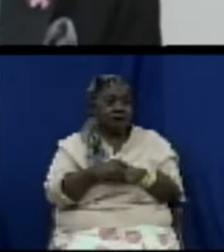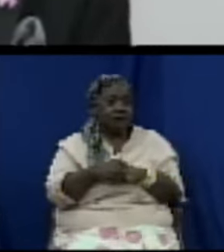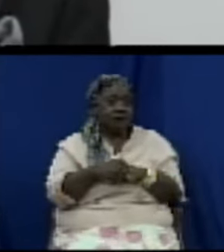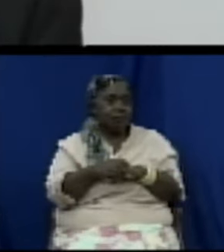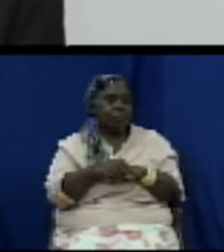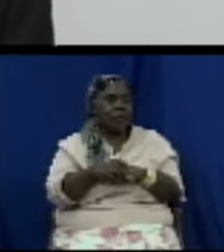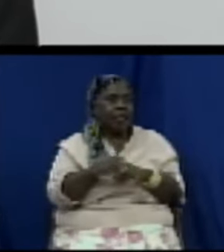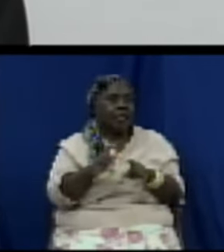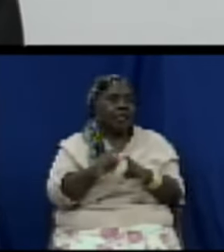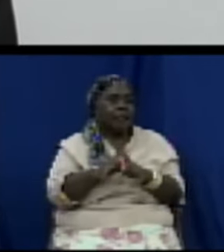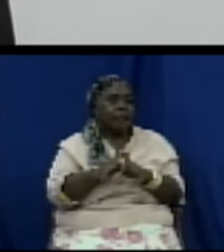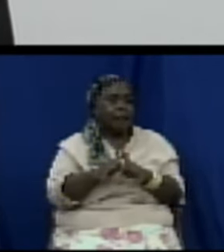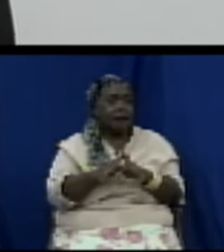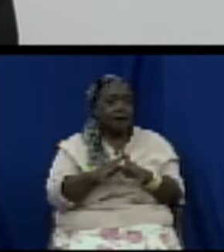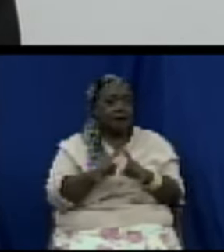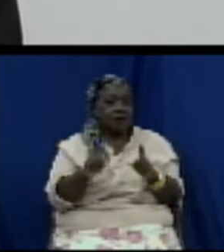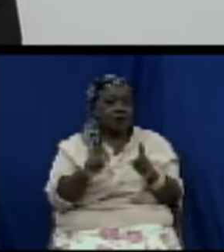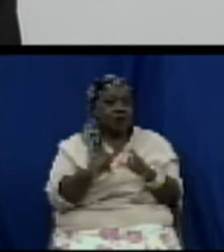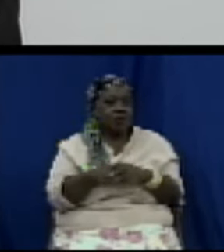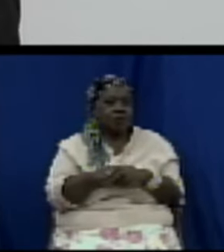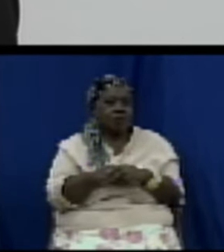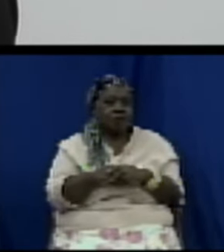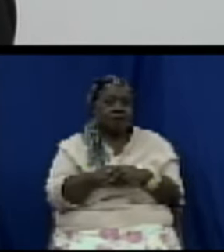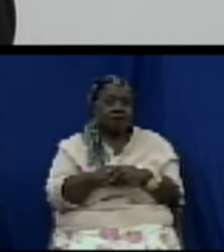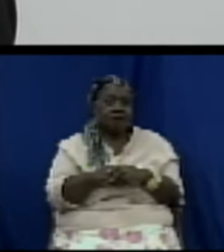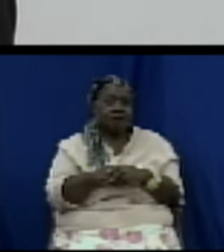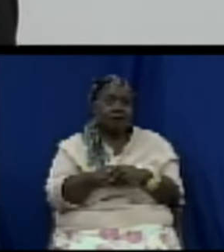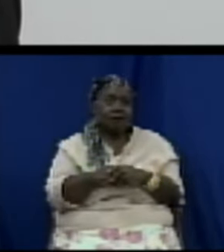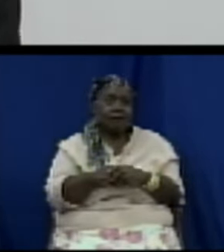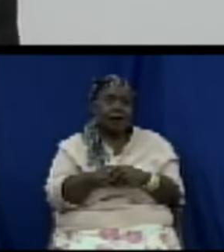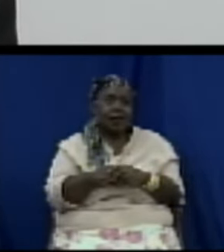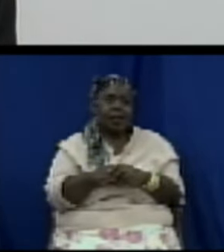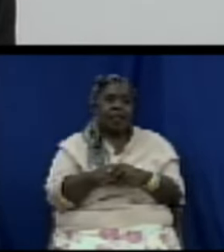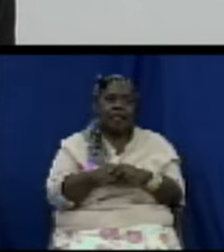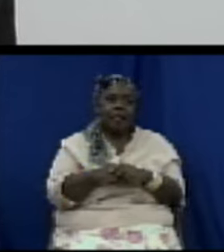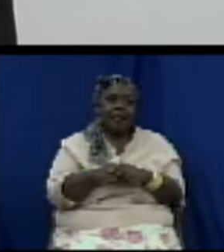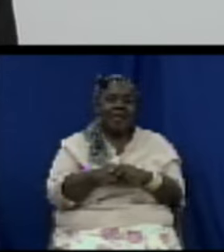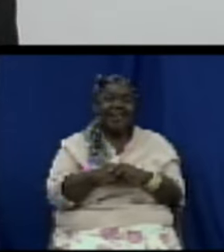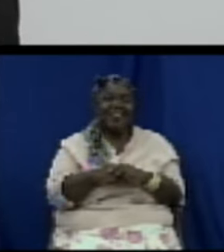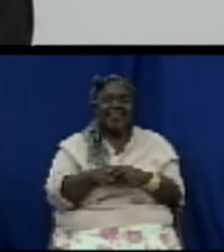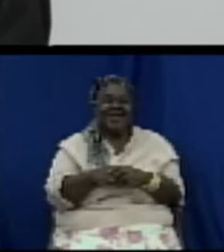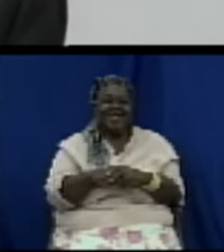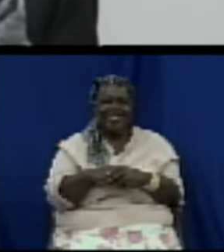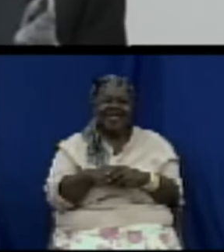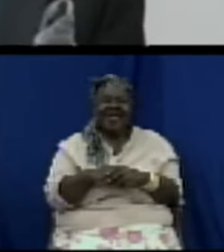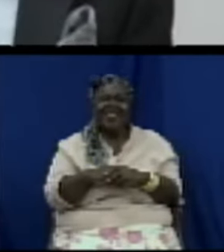separate exercises are conducted I'm going to come back to that because